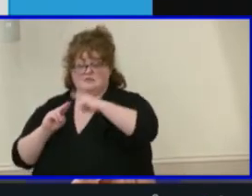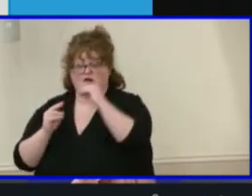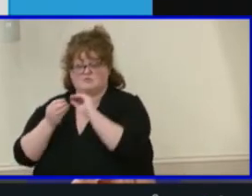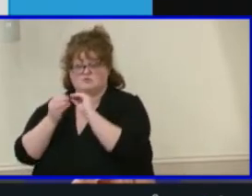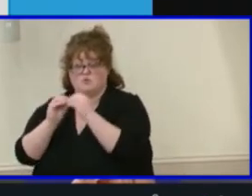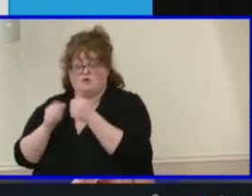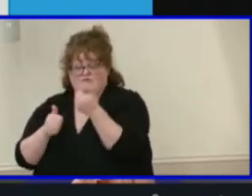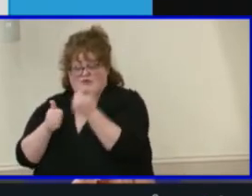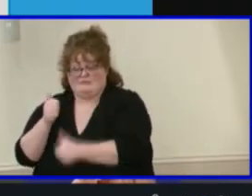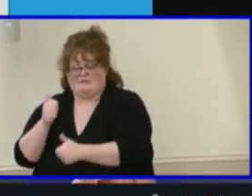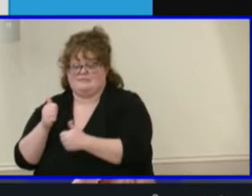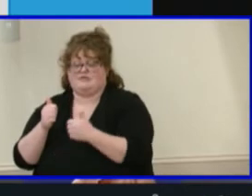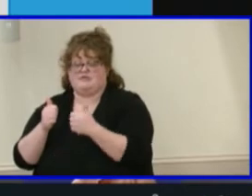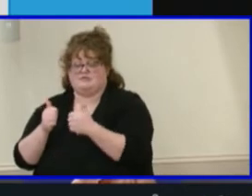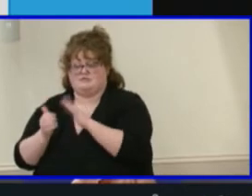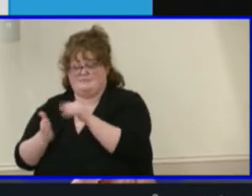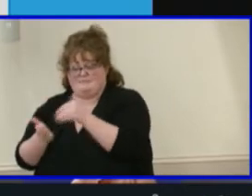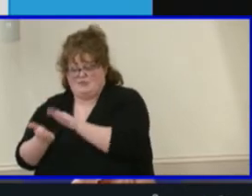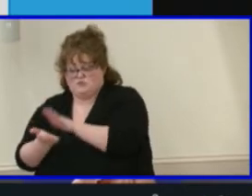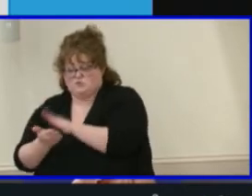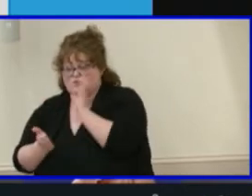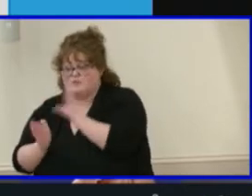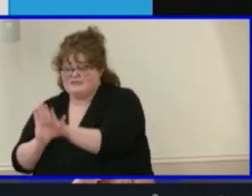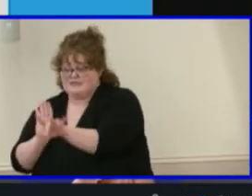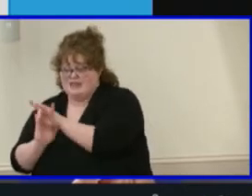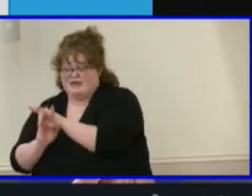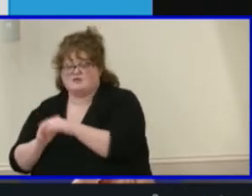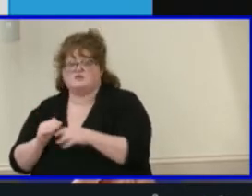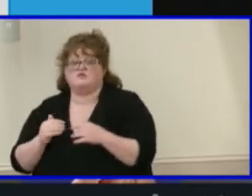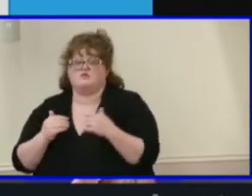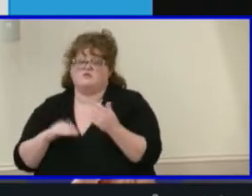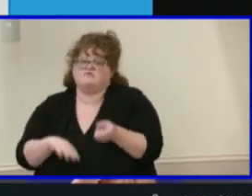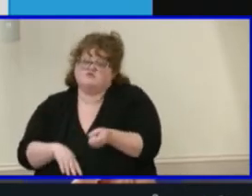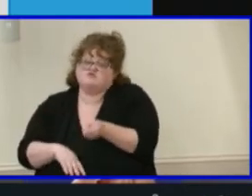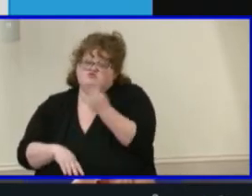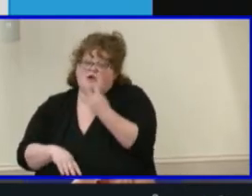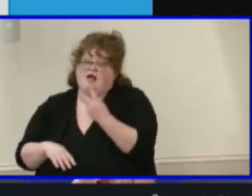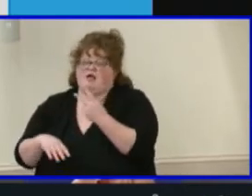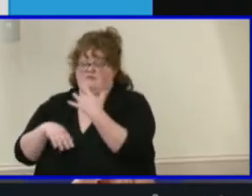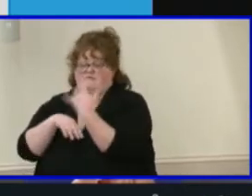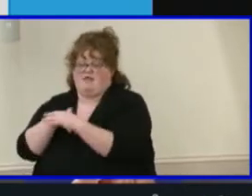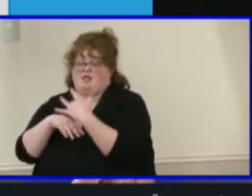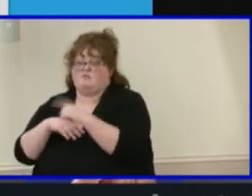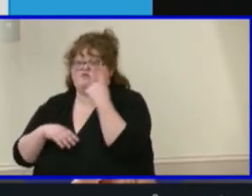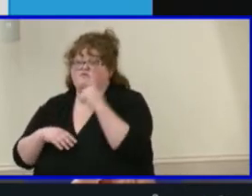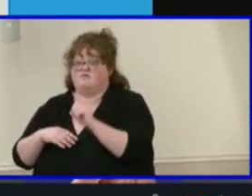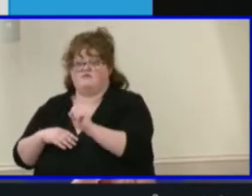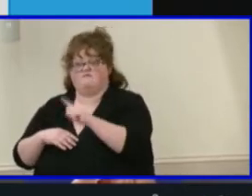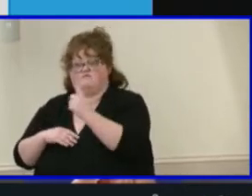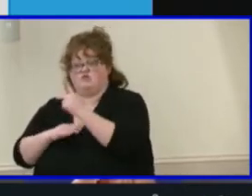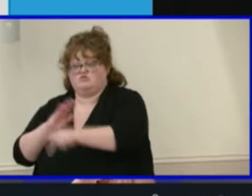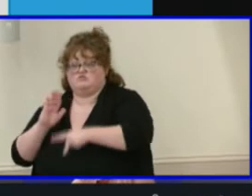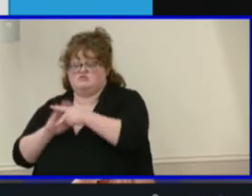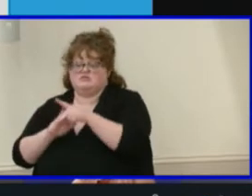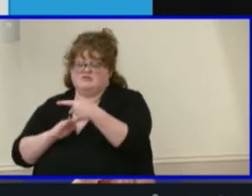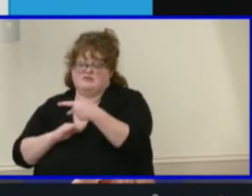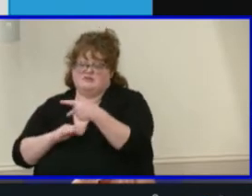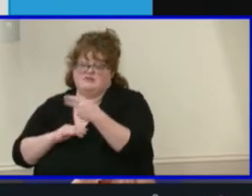is selected. There are 12 slots for phase one, one for each middle school.